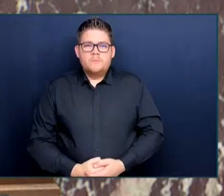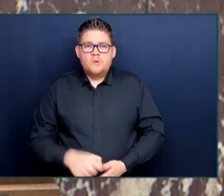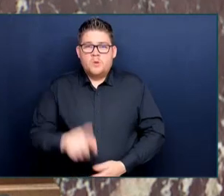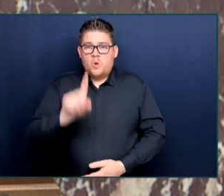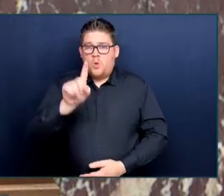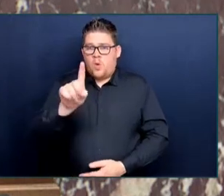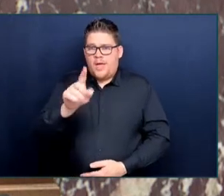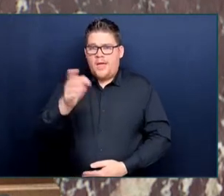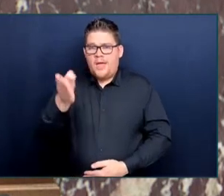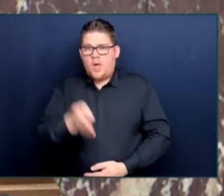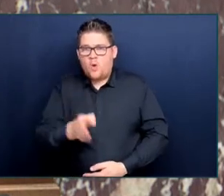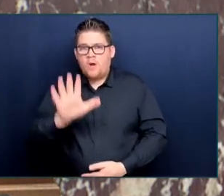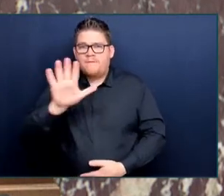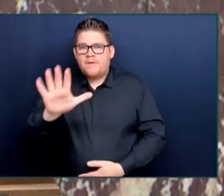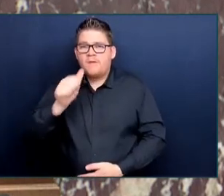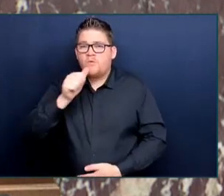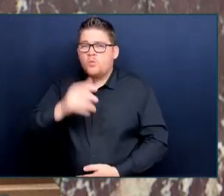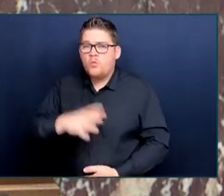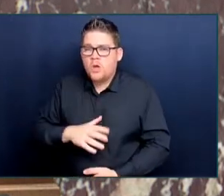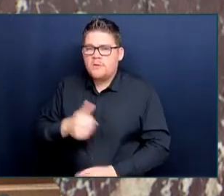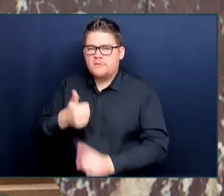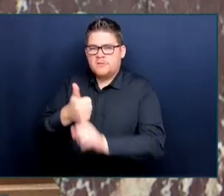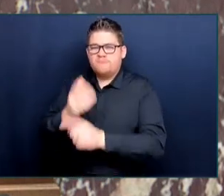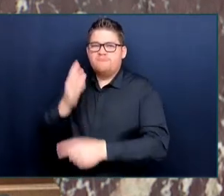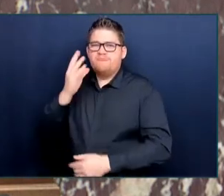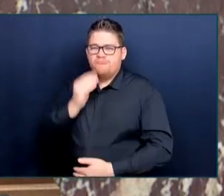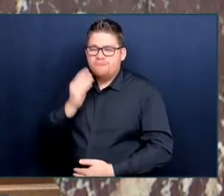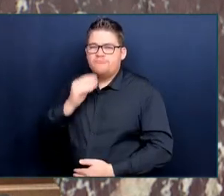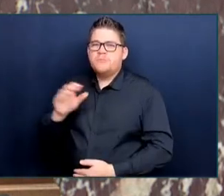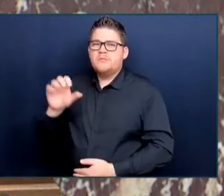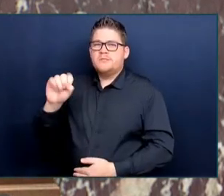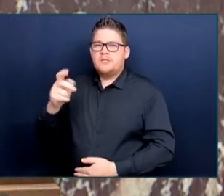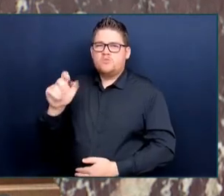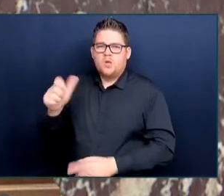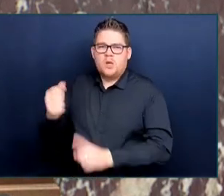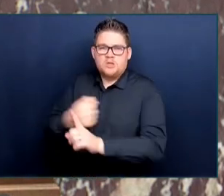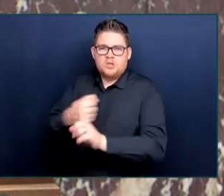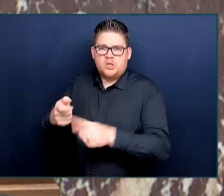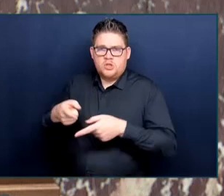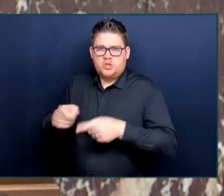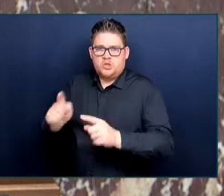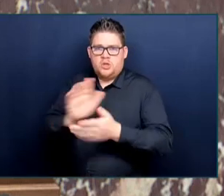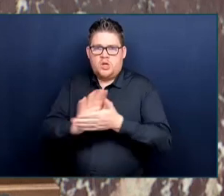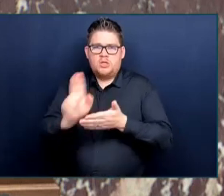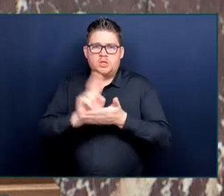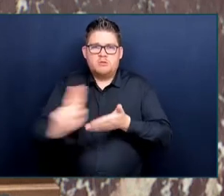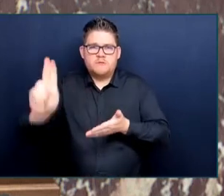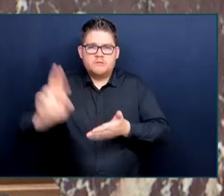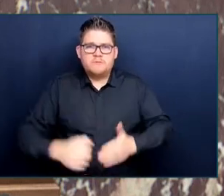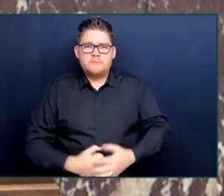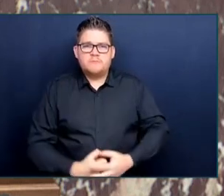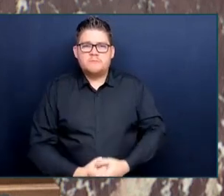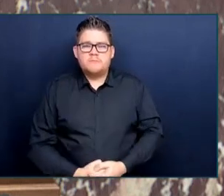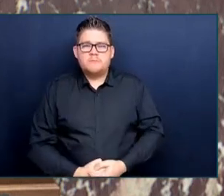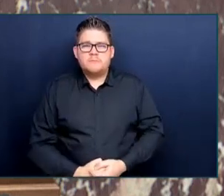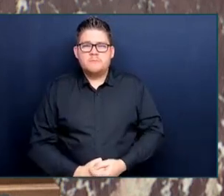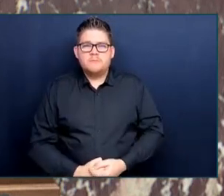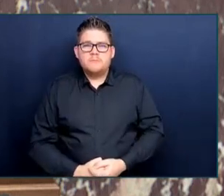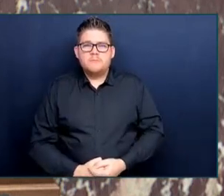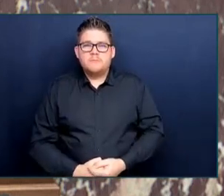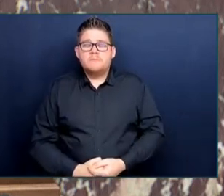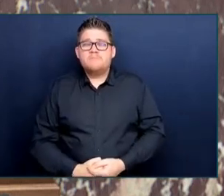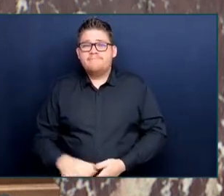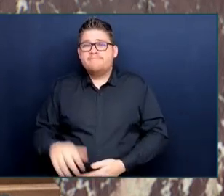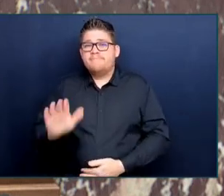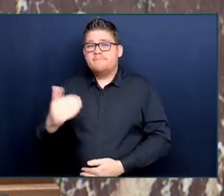time at post-secondary. And let us be clear. It was in 2016, our formal government, that